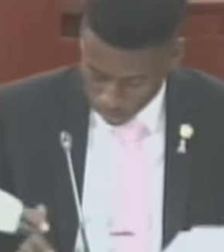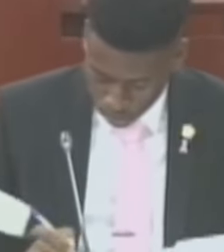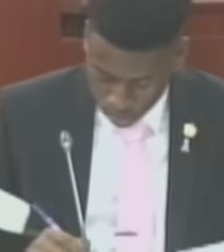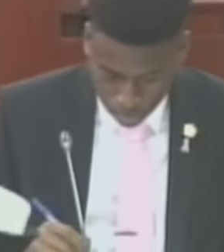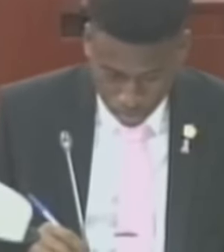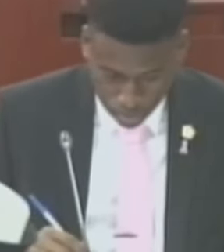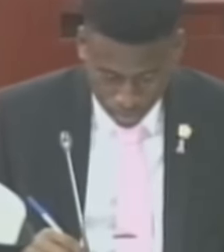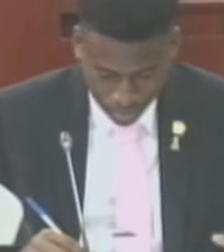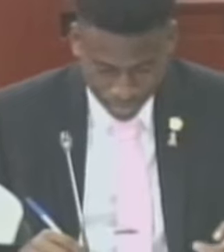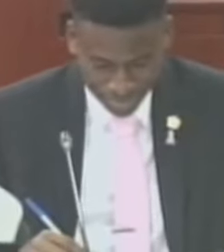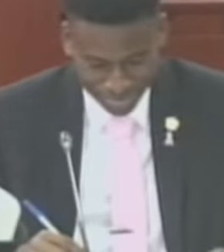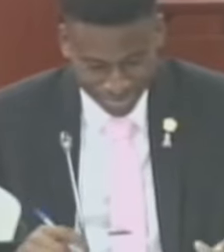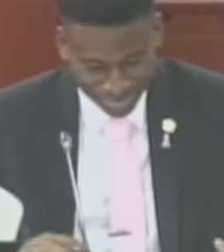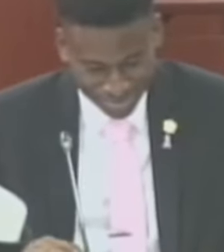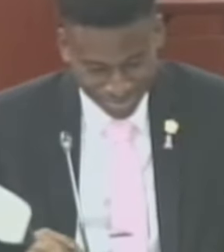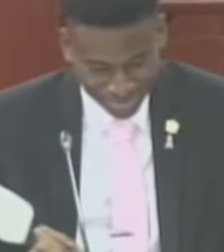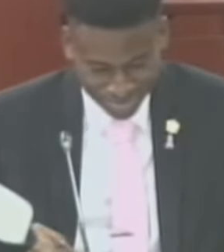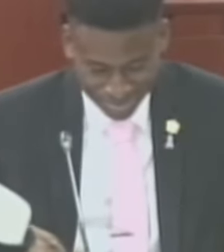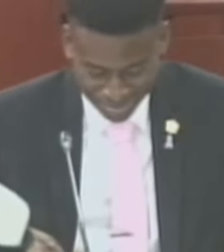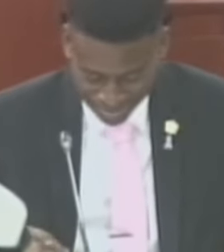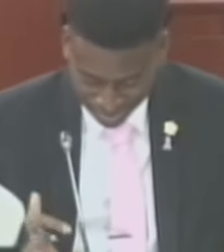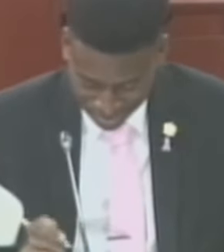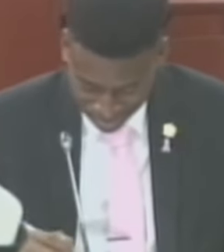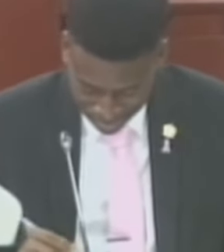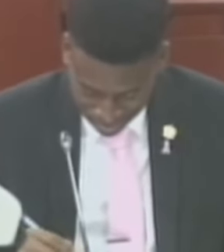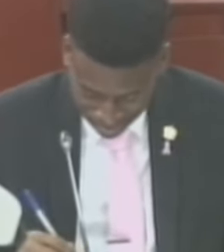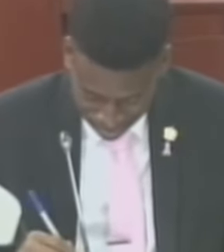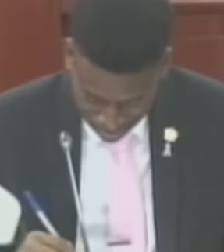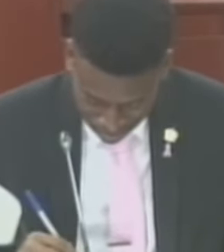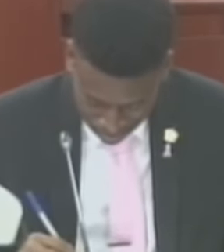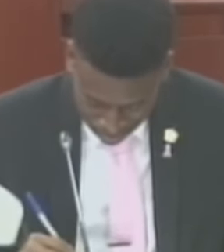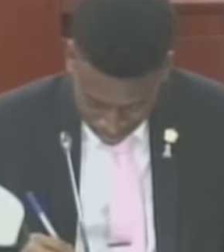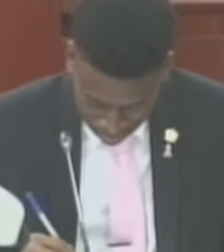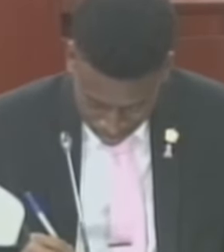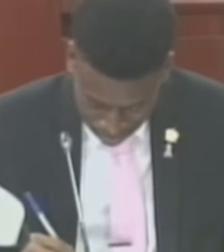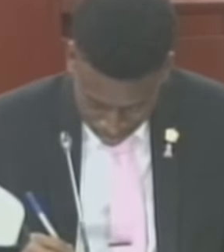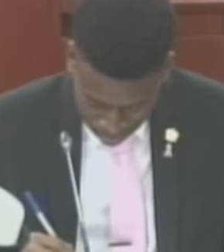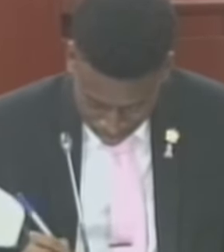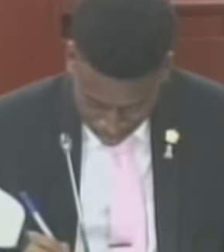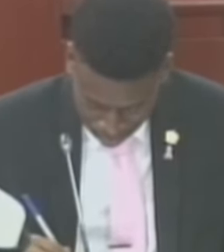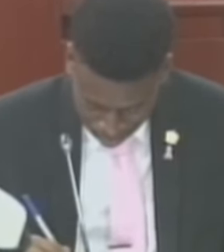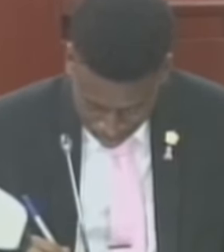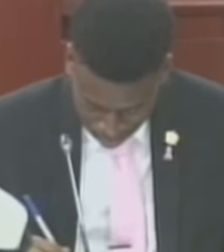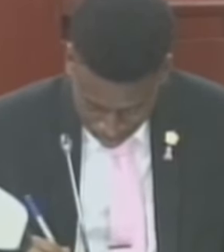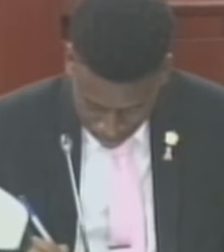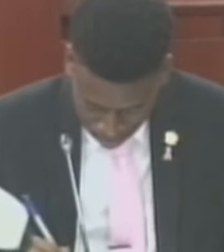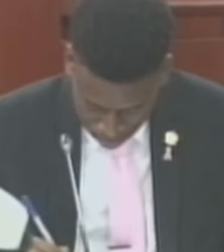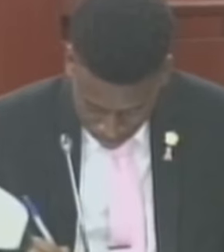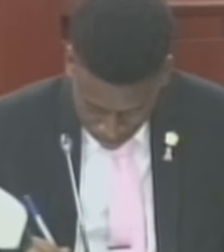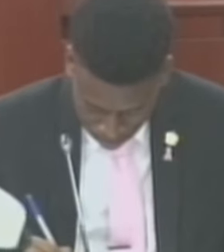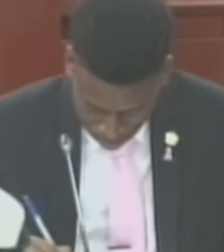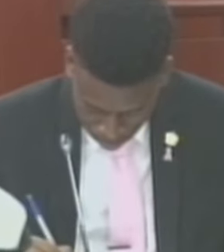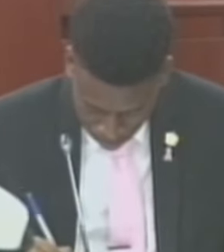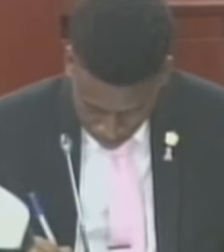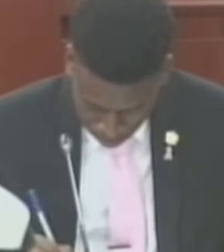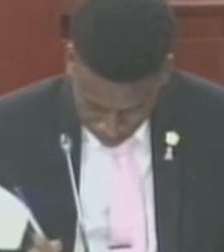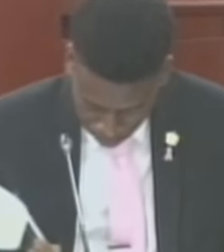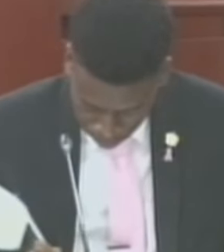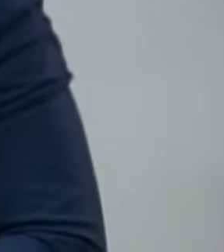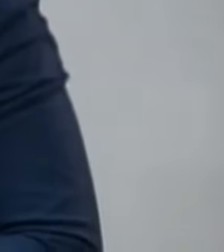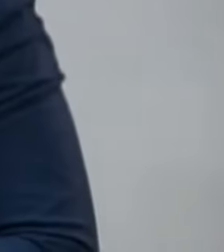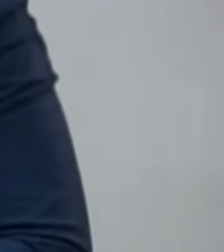I recognize I recognize the honorable attorney general. Yes.